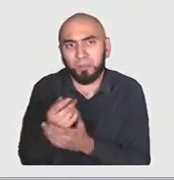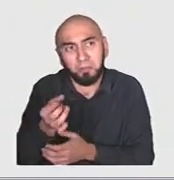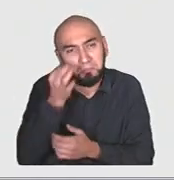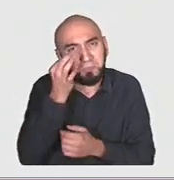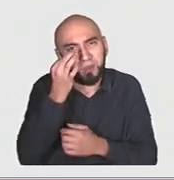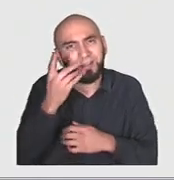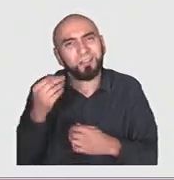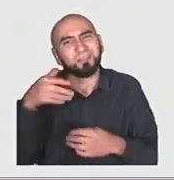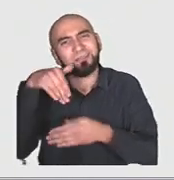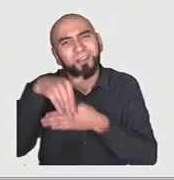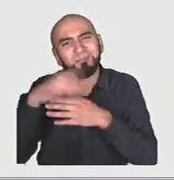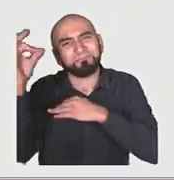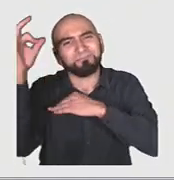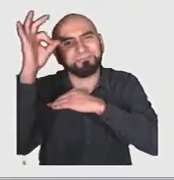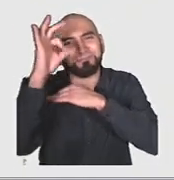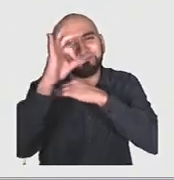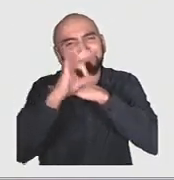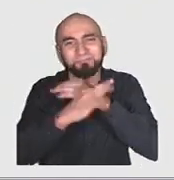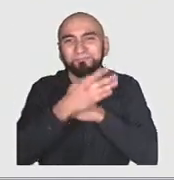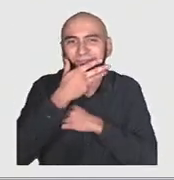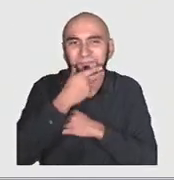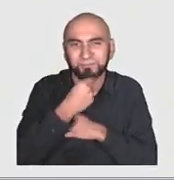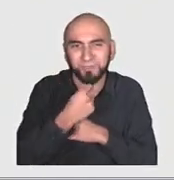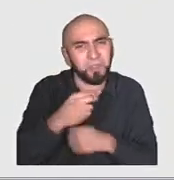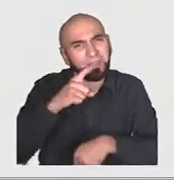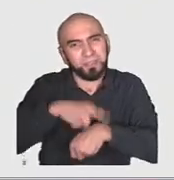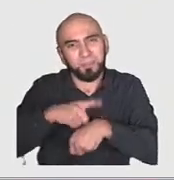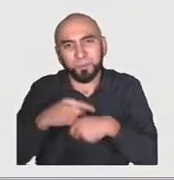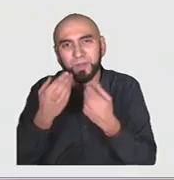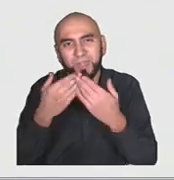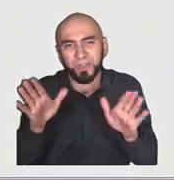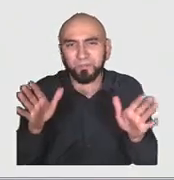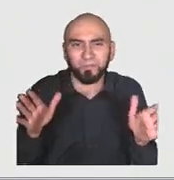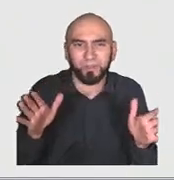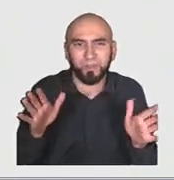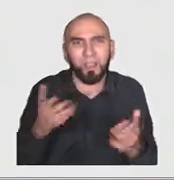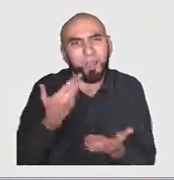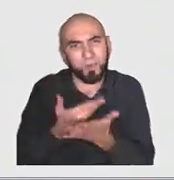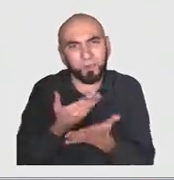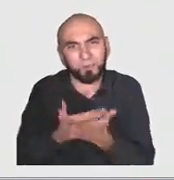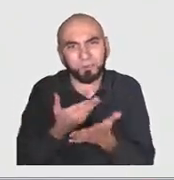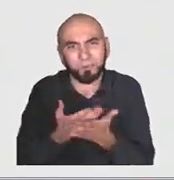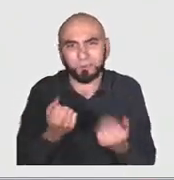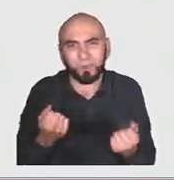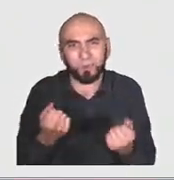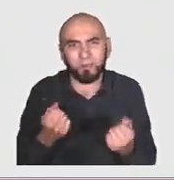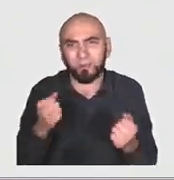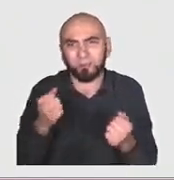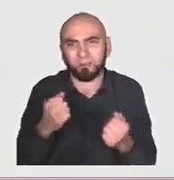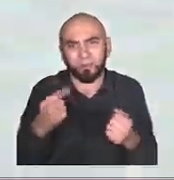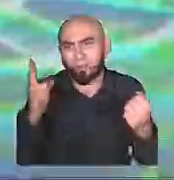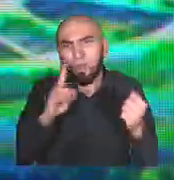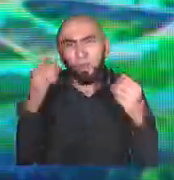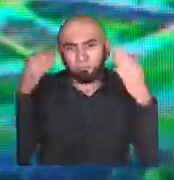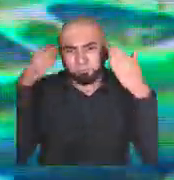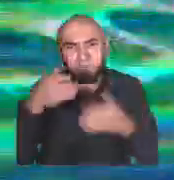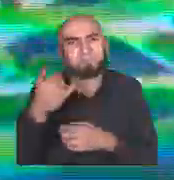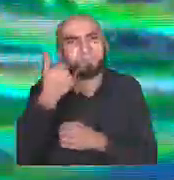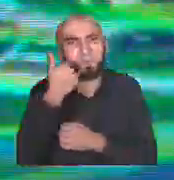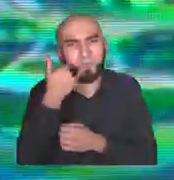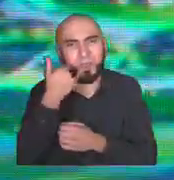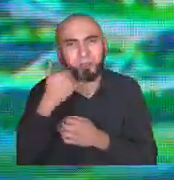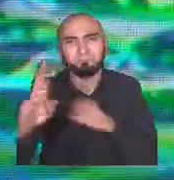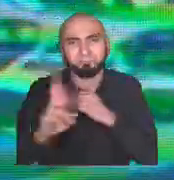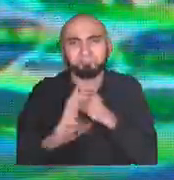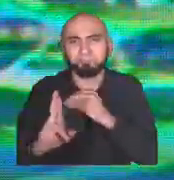is taken up by notifications? Do you remember your last internet binge? Or do you remember the last time you read a good